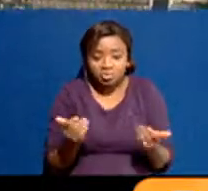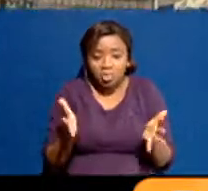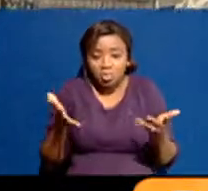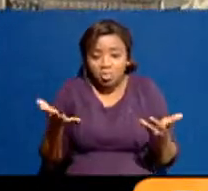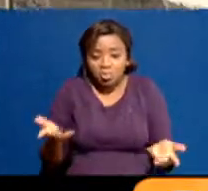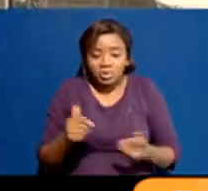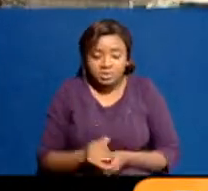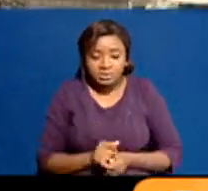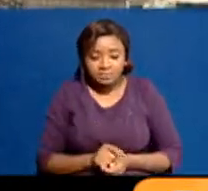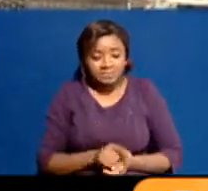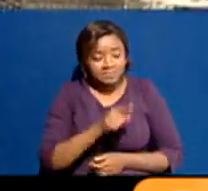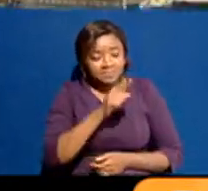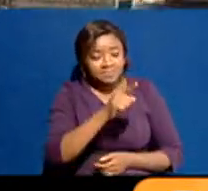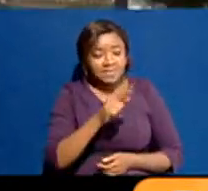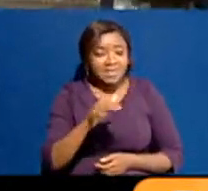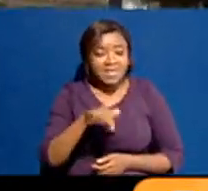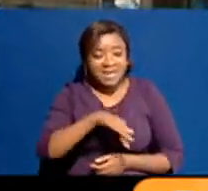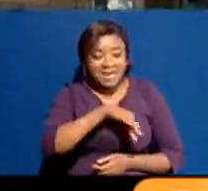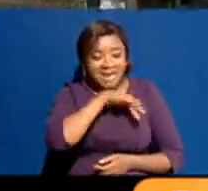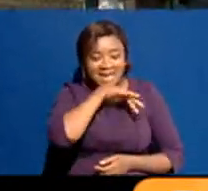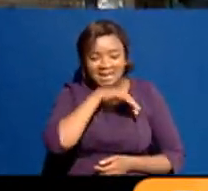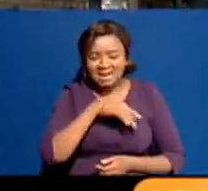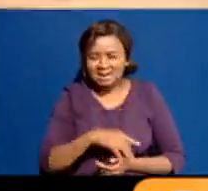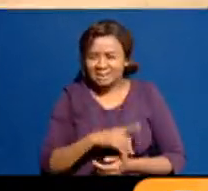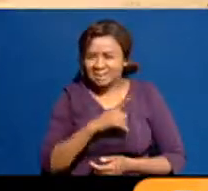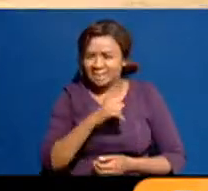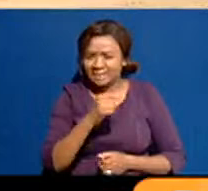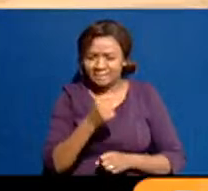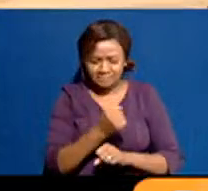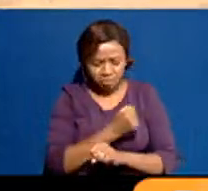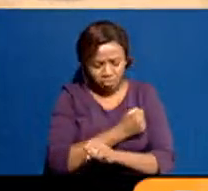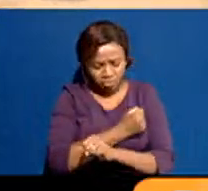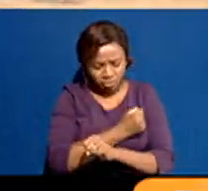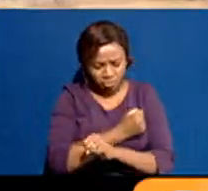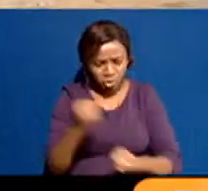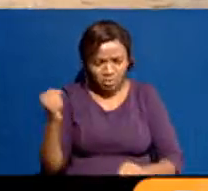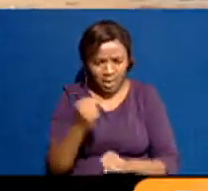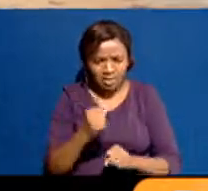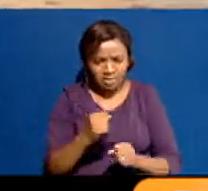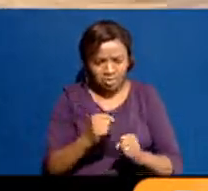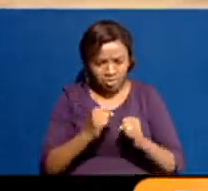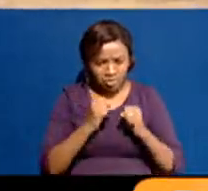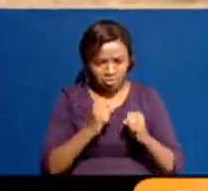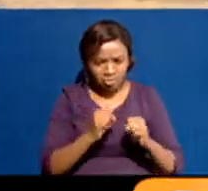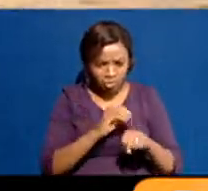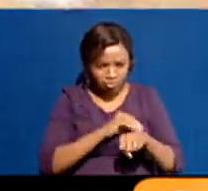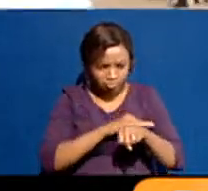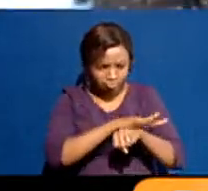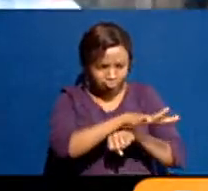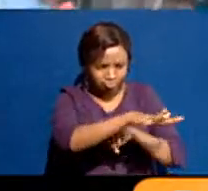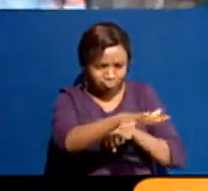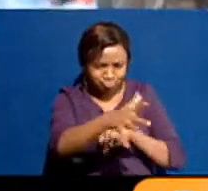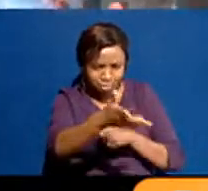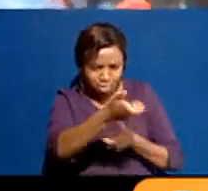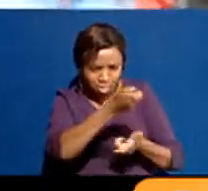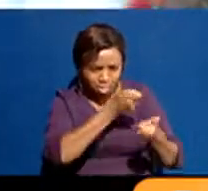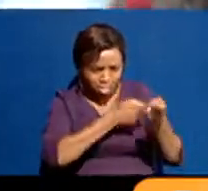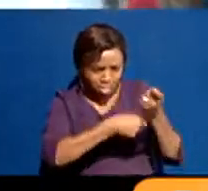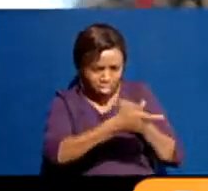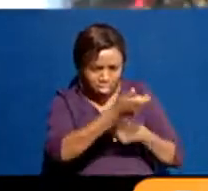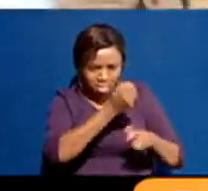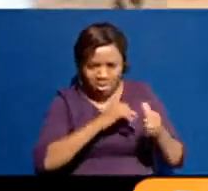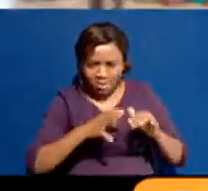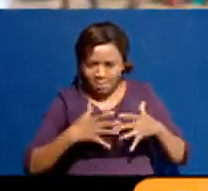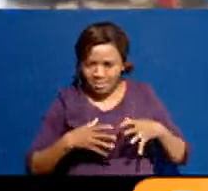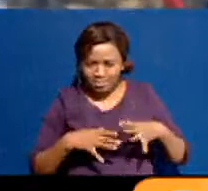has a history of, he's very strong in mobilizing the public. Mass mobilization is